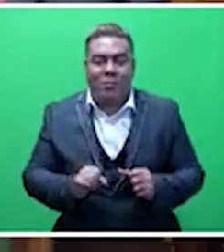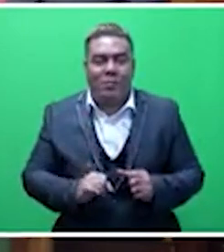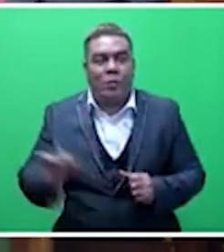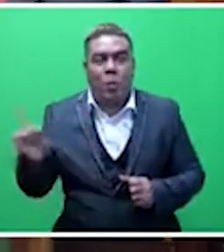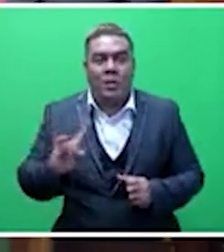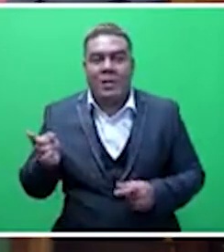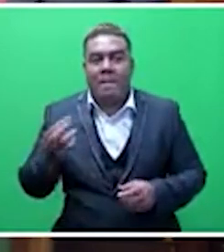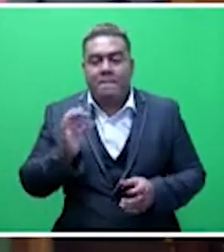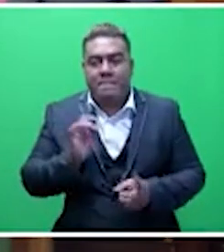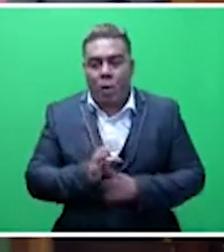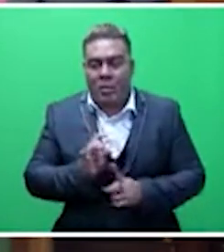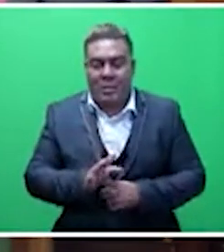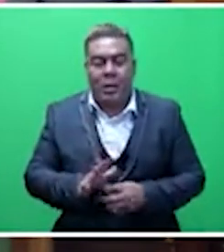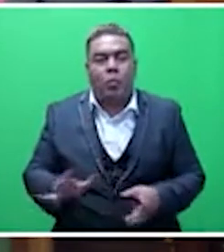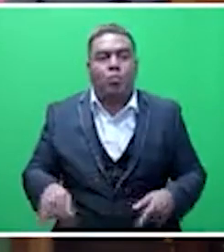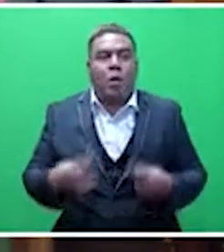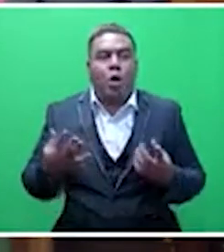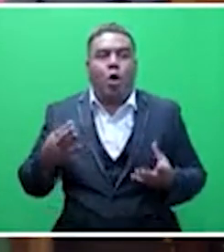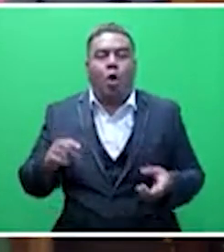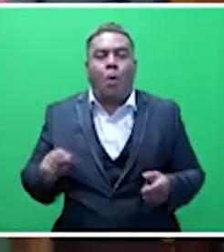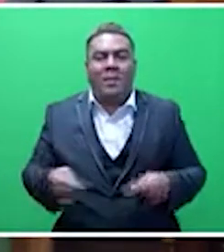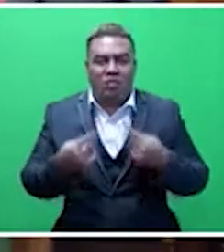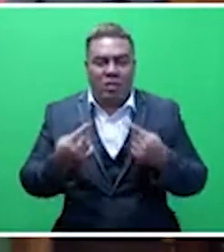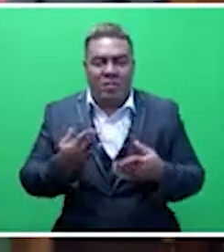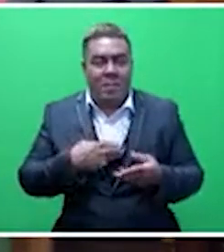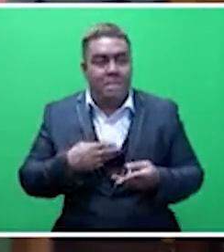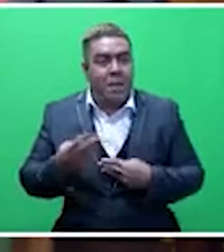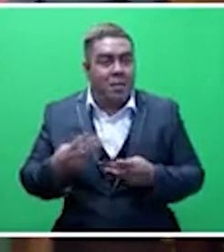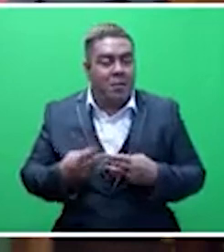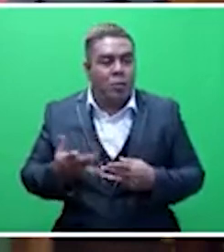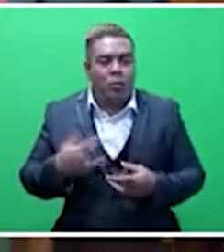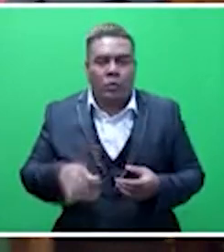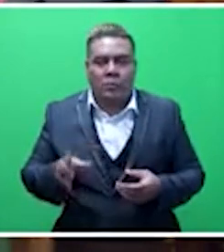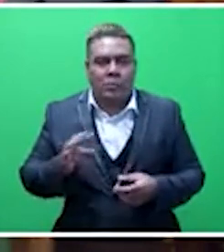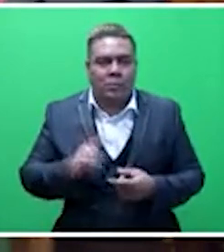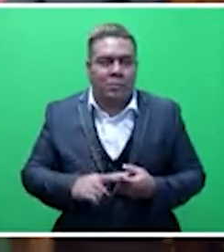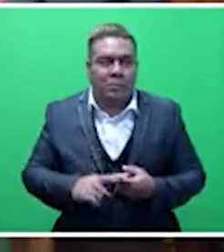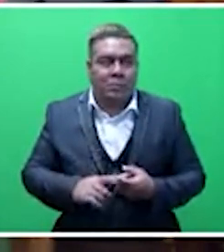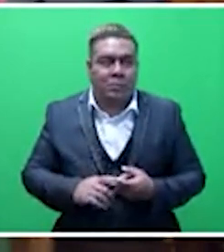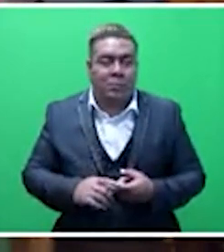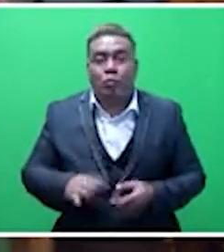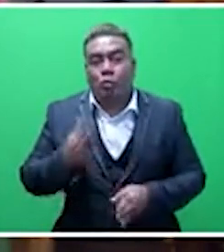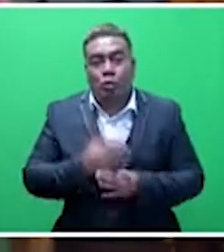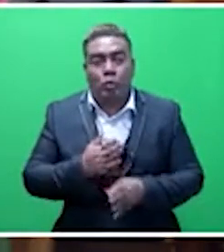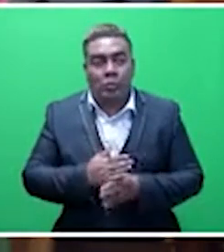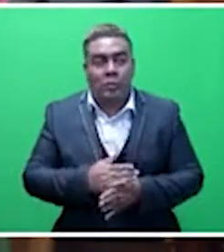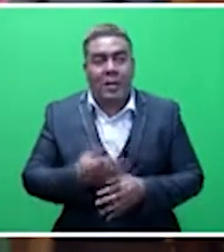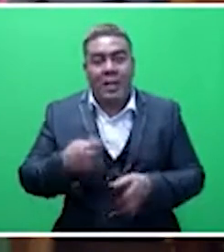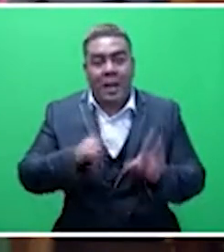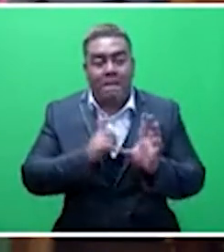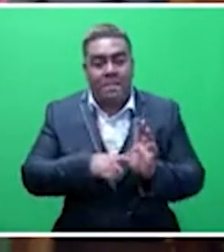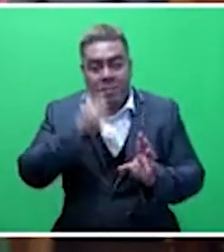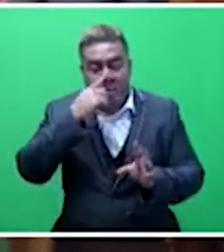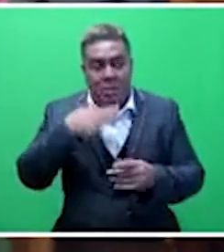is to be able to provide competition. If we have competition in the market, we increase consumption, we create jobs for young people like them who will go into the